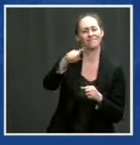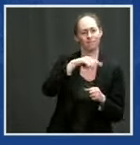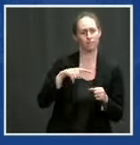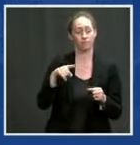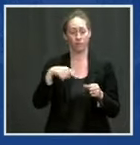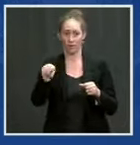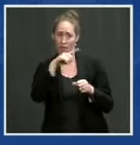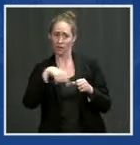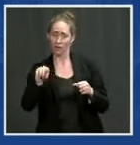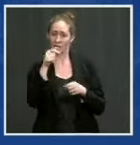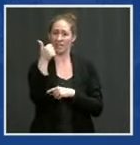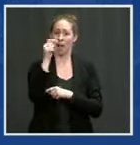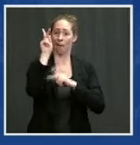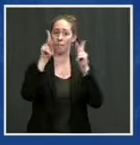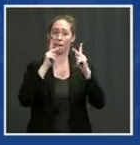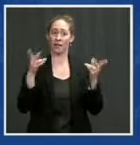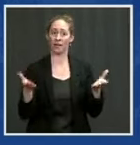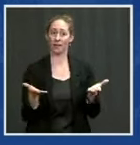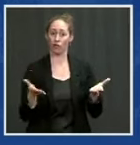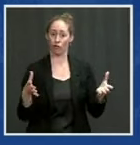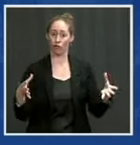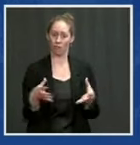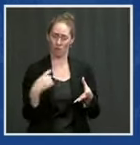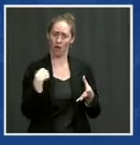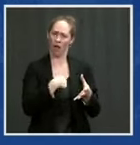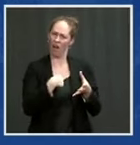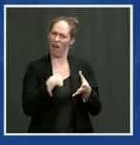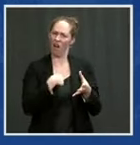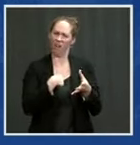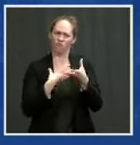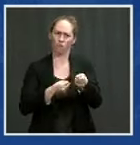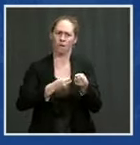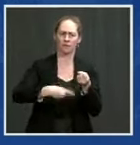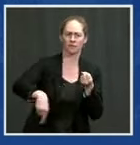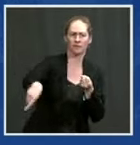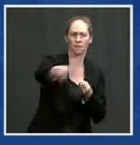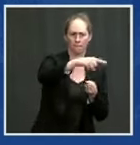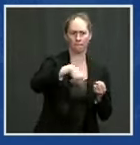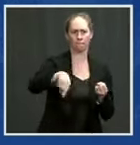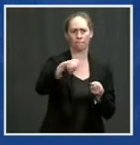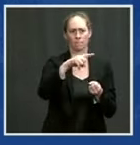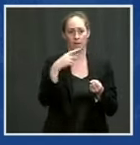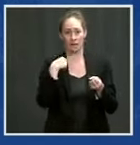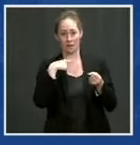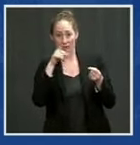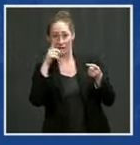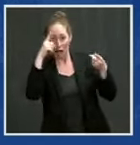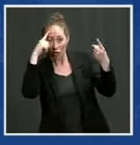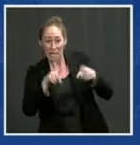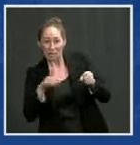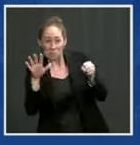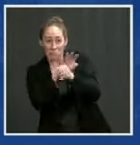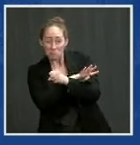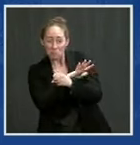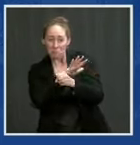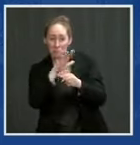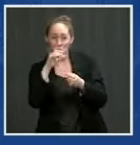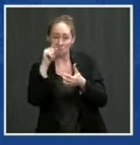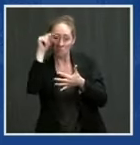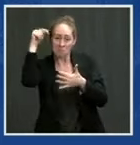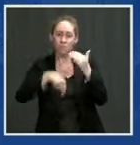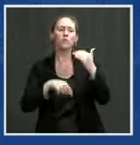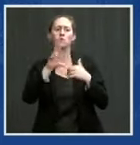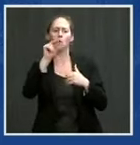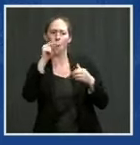that i trust i don't agree with them on a lot of things but i trust them when they say this is a deal